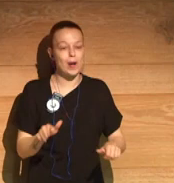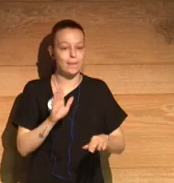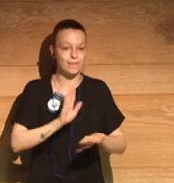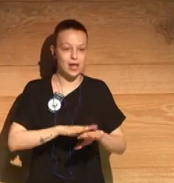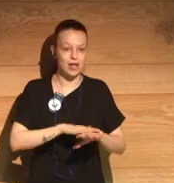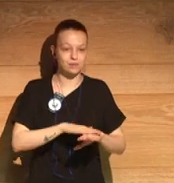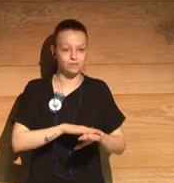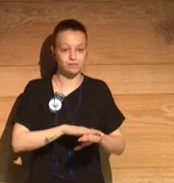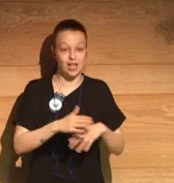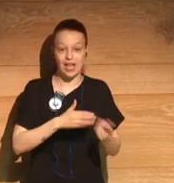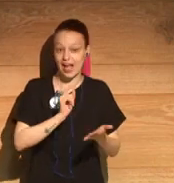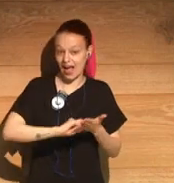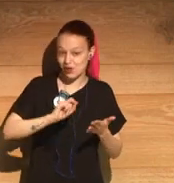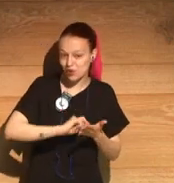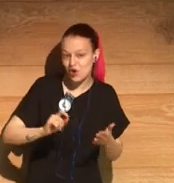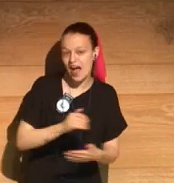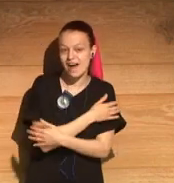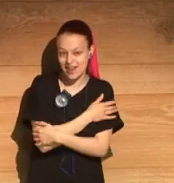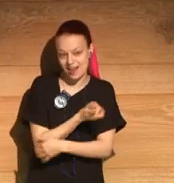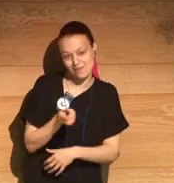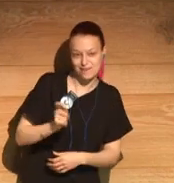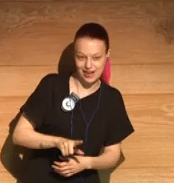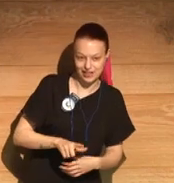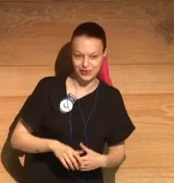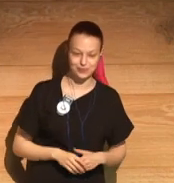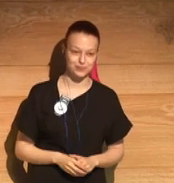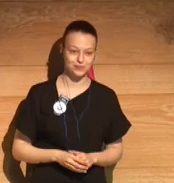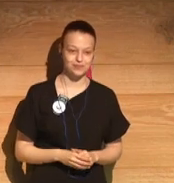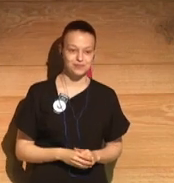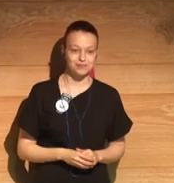which is a way of embracing the author, John Boyne, as well.